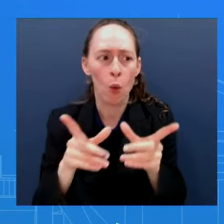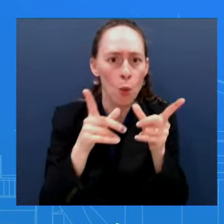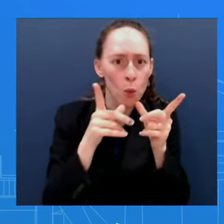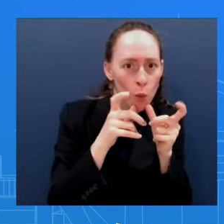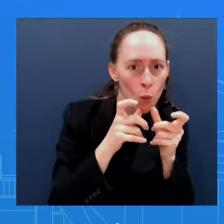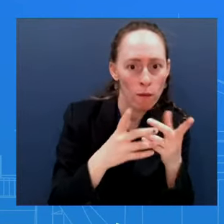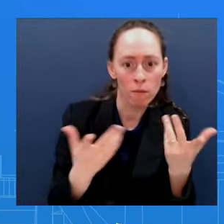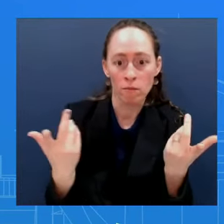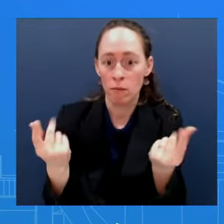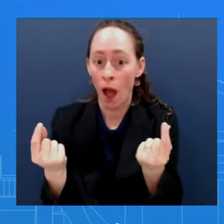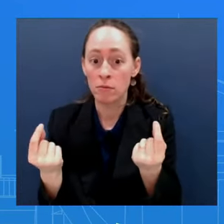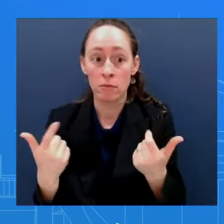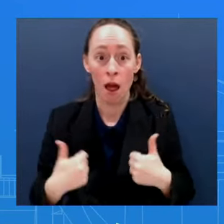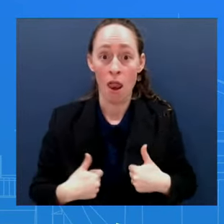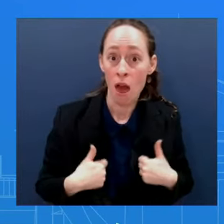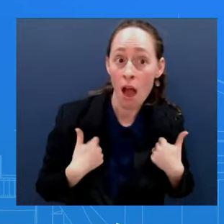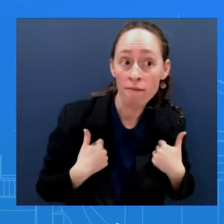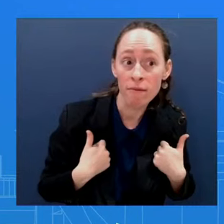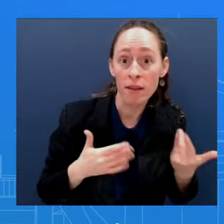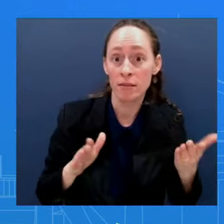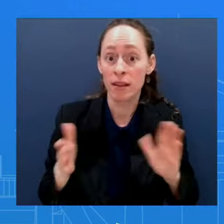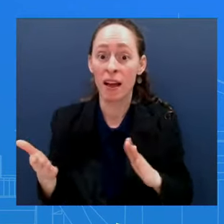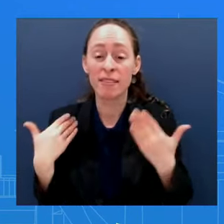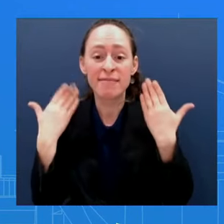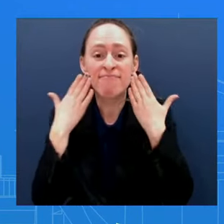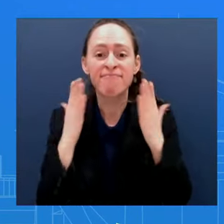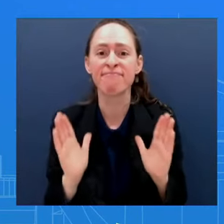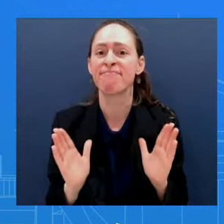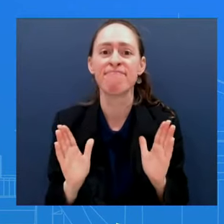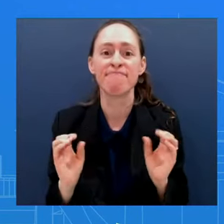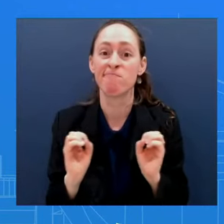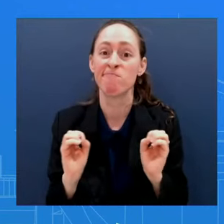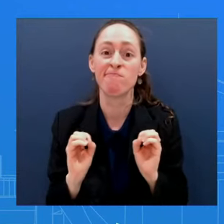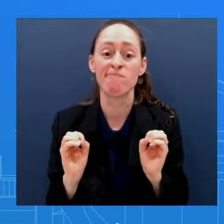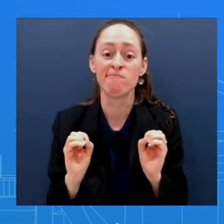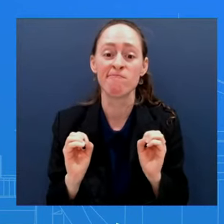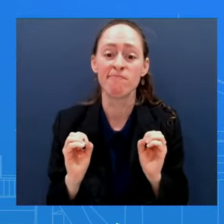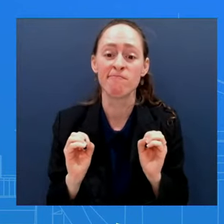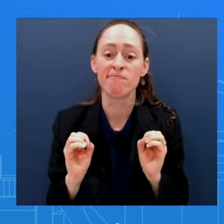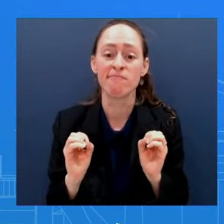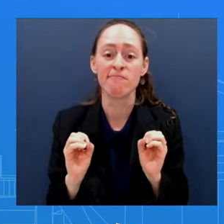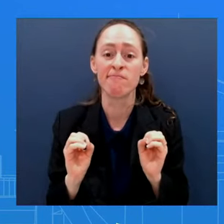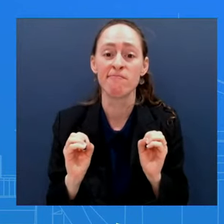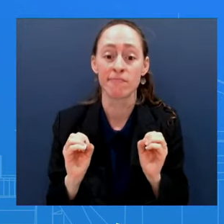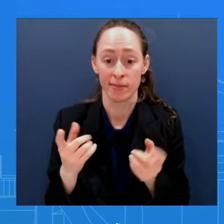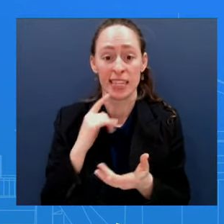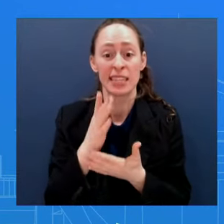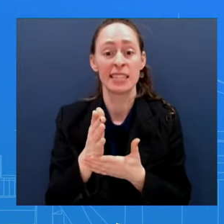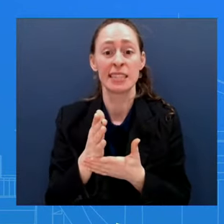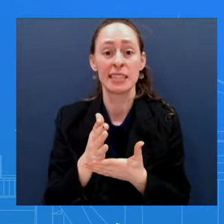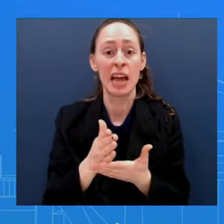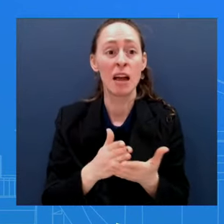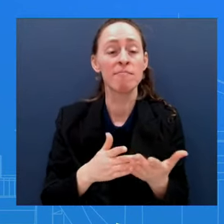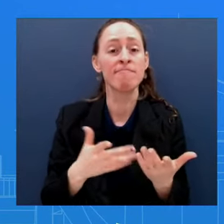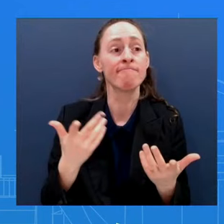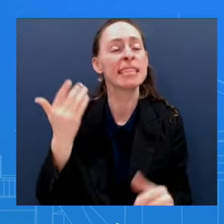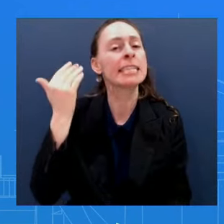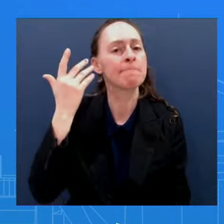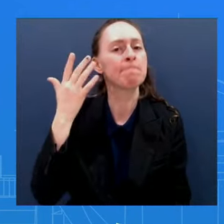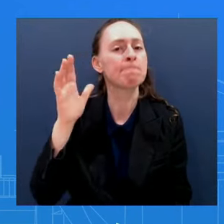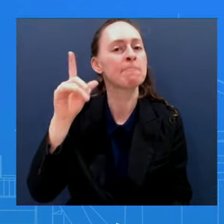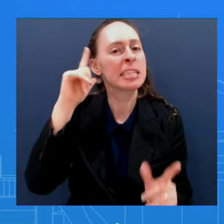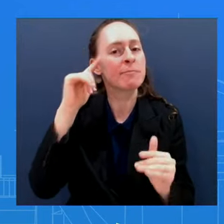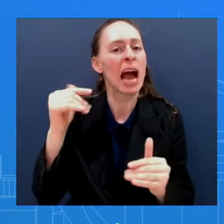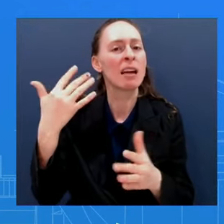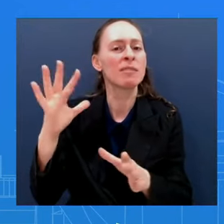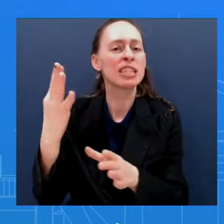just don't have terrific granularity on that We are in constant conversations with our Israeli counterparts about what they